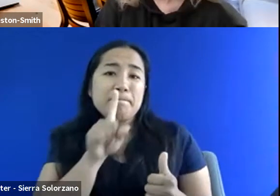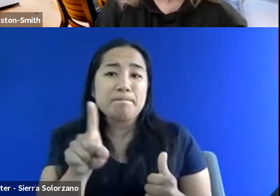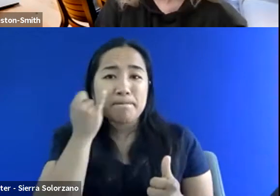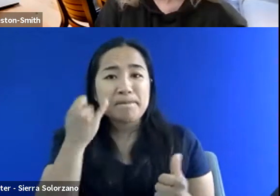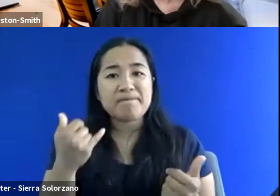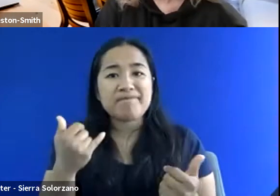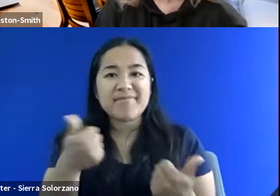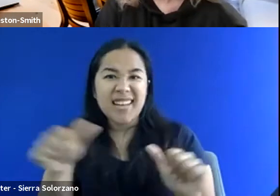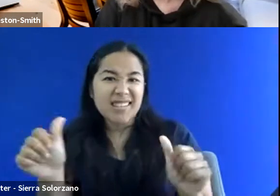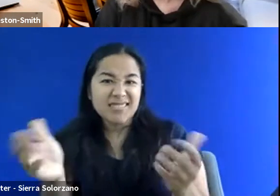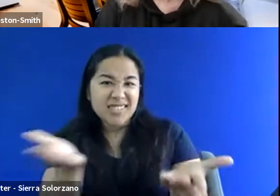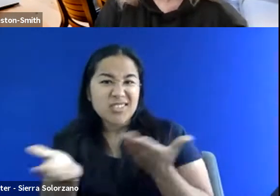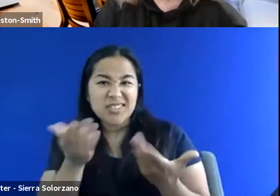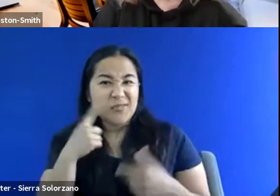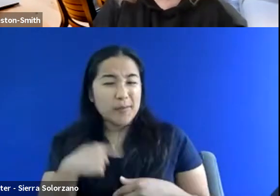have any suggestions.